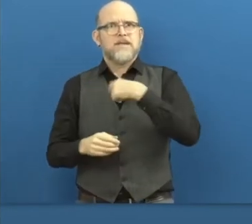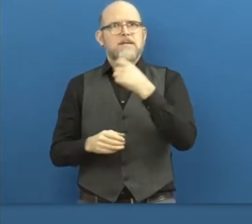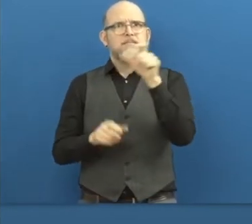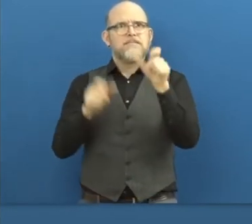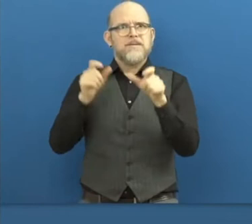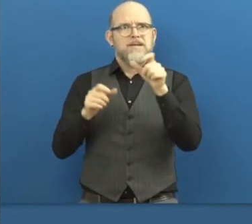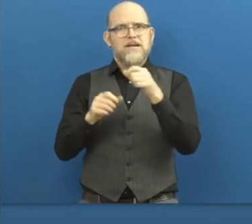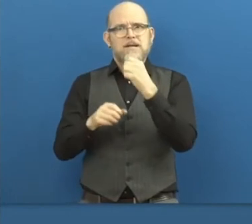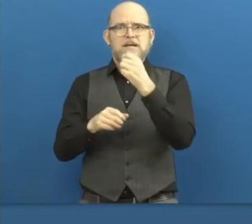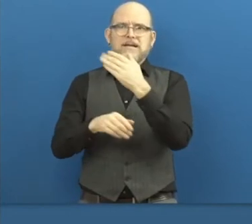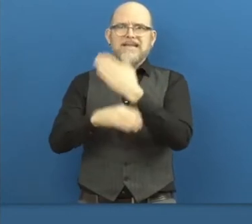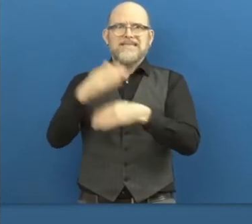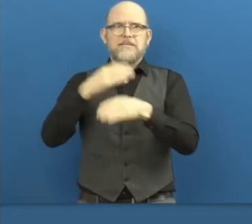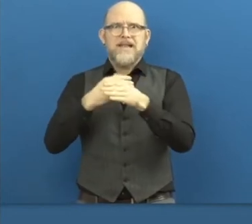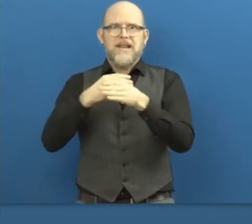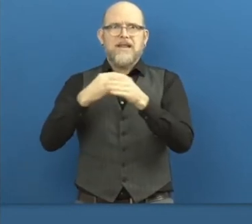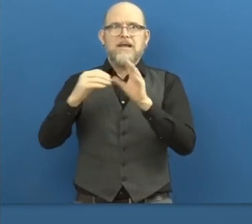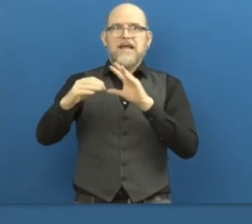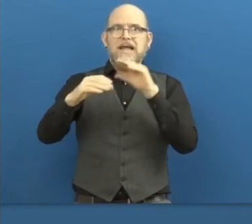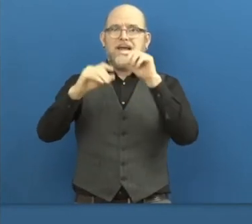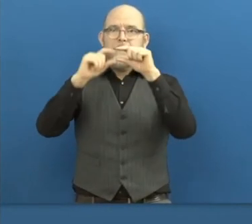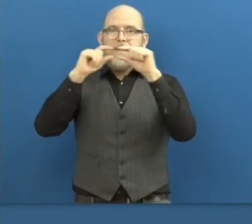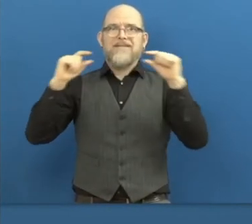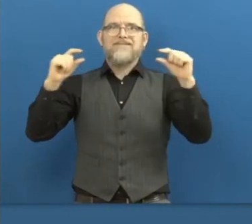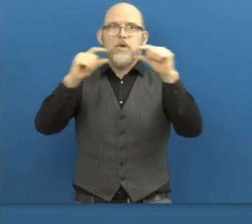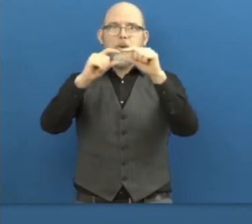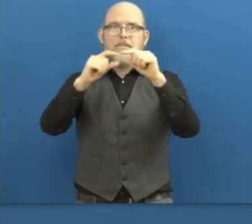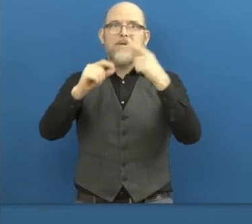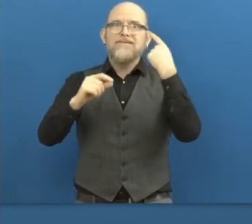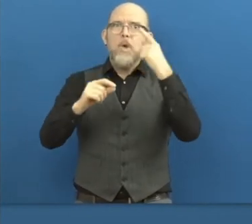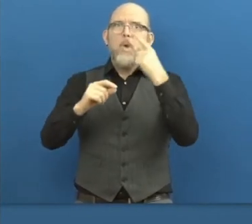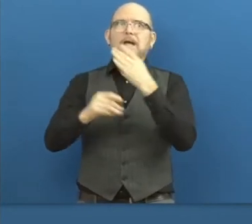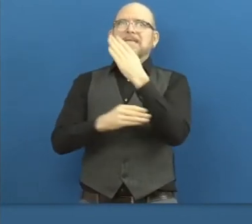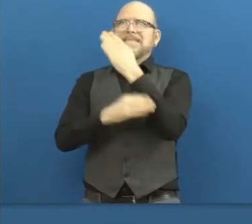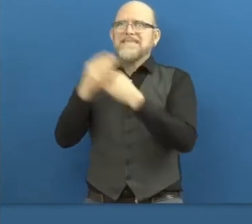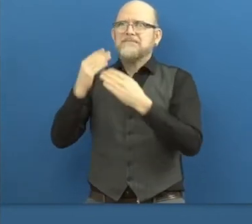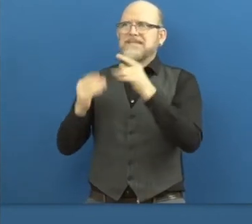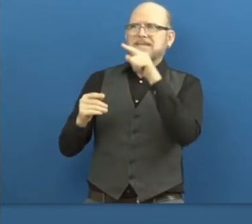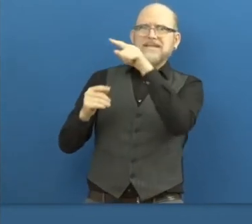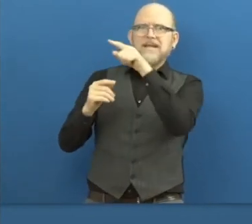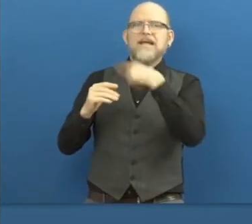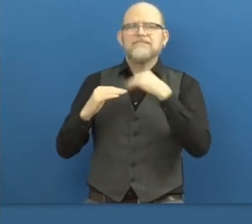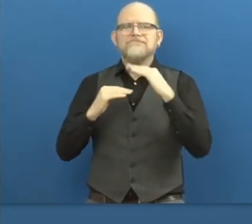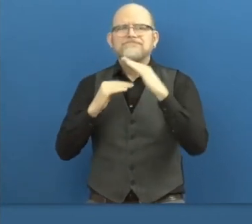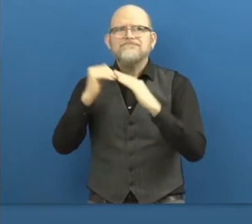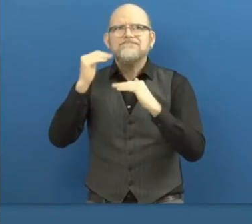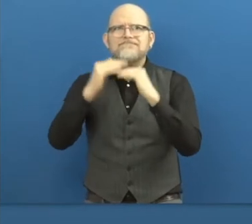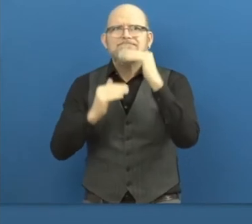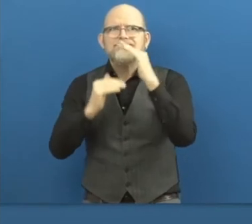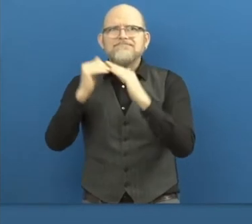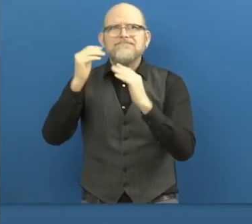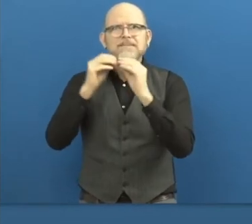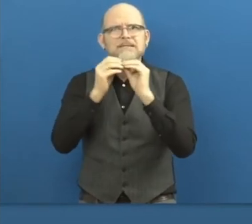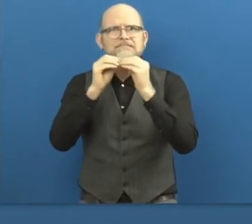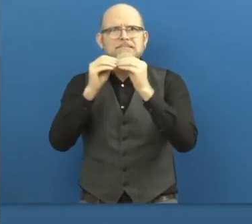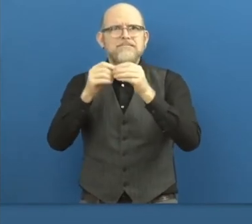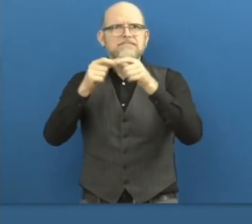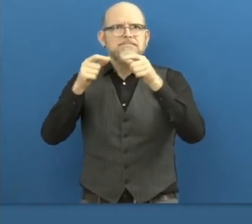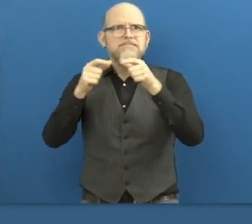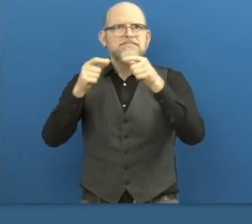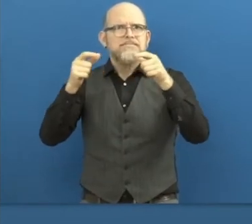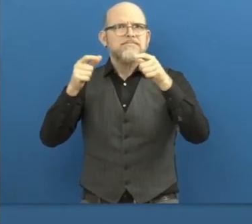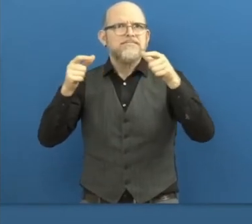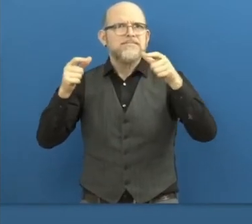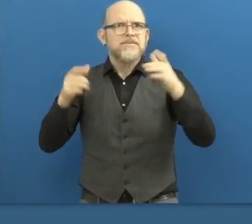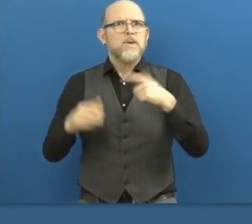I say it's not adapted for people with disabilities, was built specifically for this public. So we work